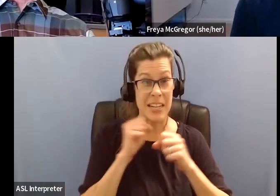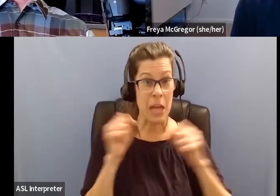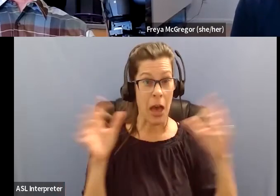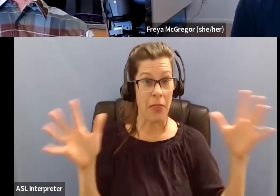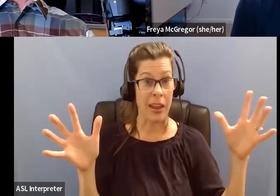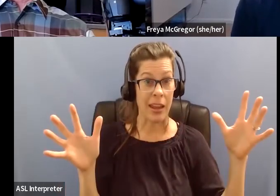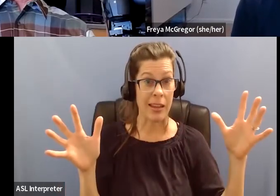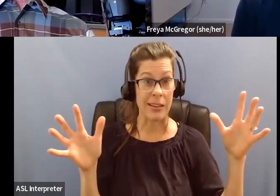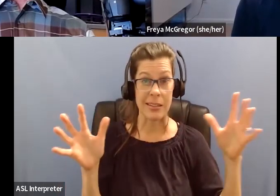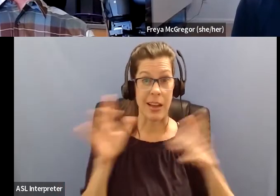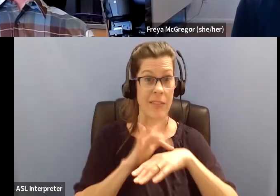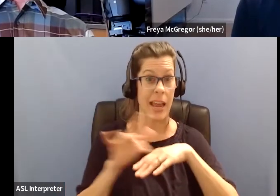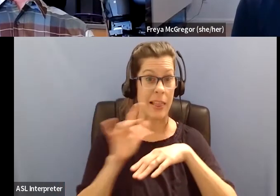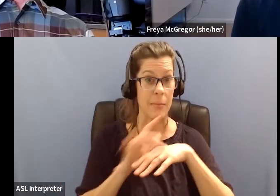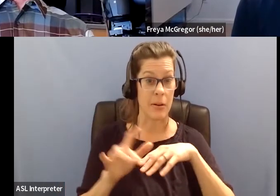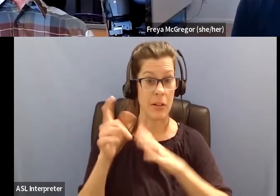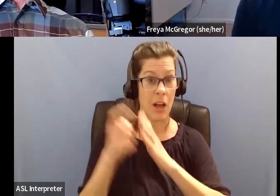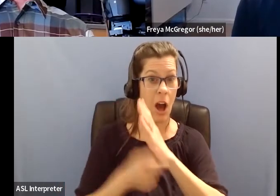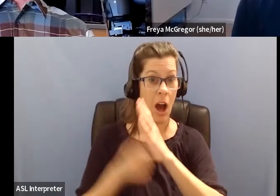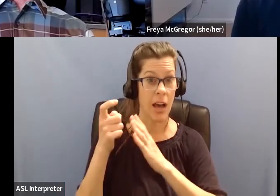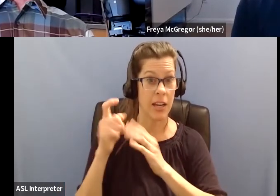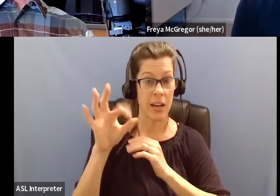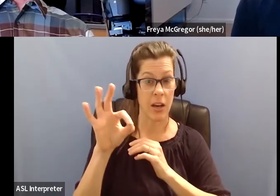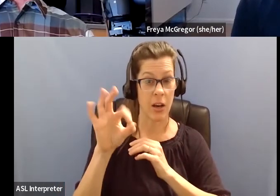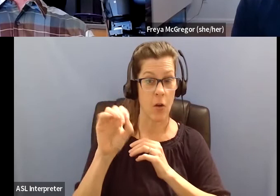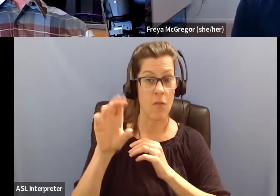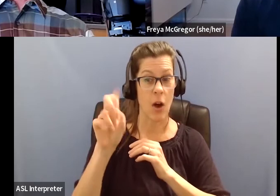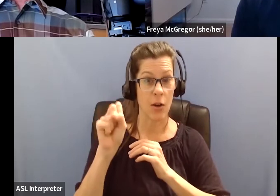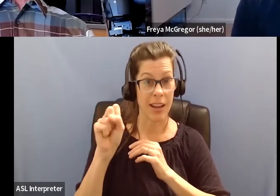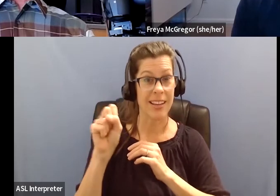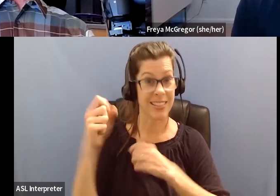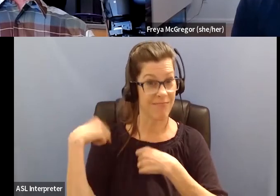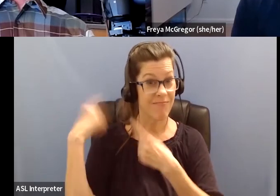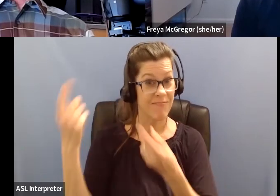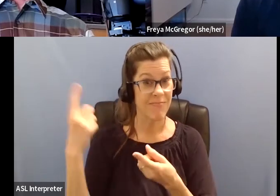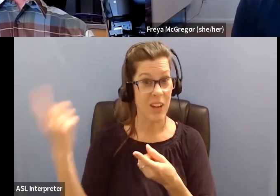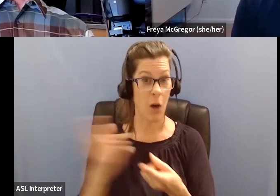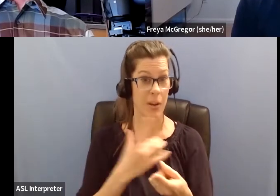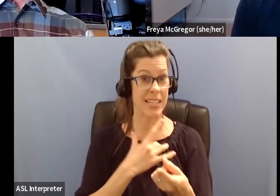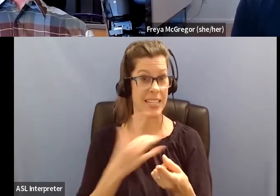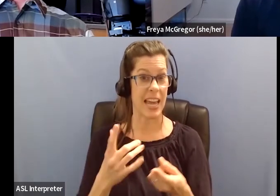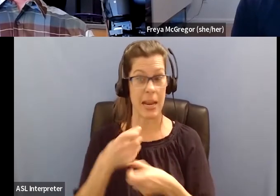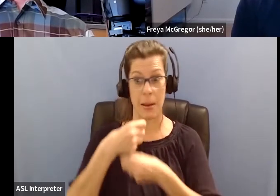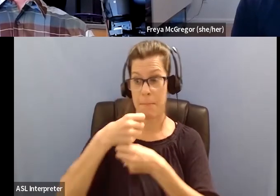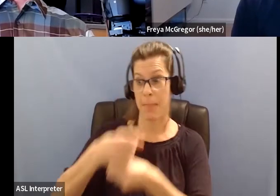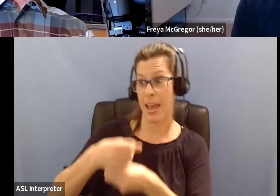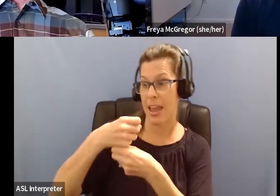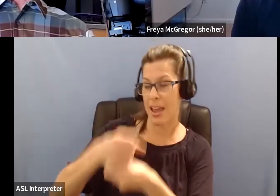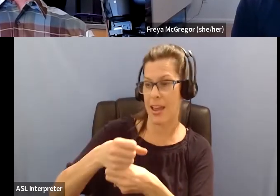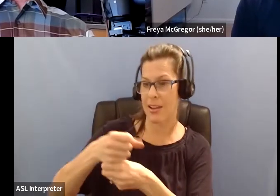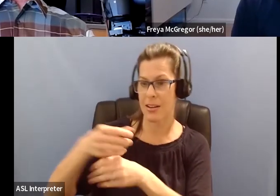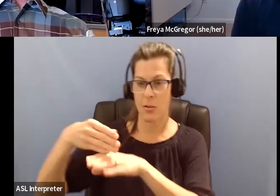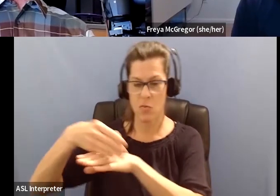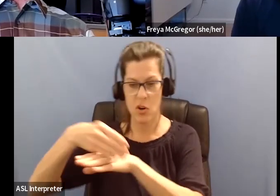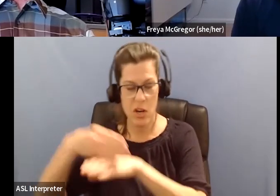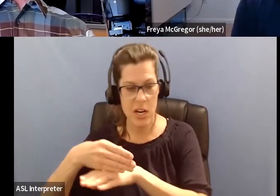binocular. So, I've always been a tinkerer, and I've always, you know, when I retired, I said, you know,